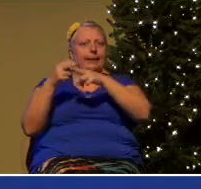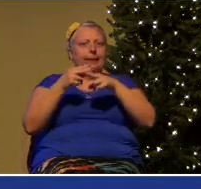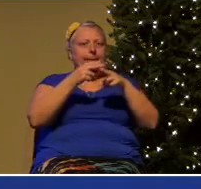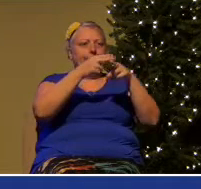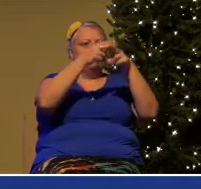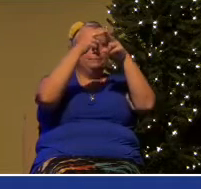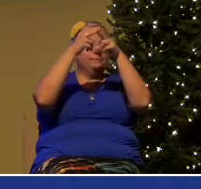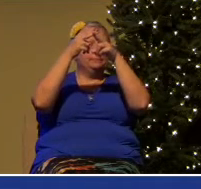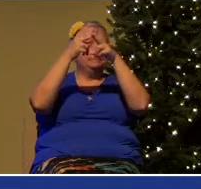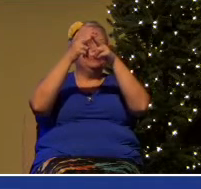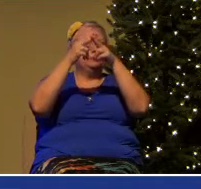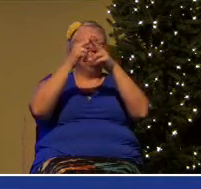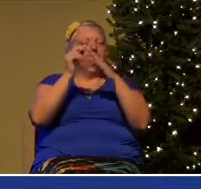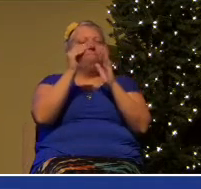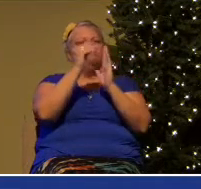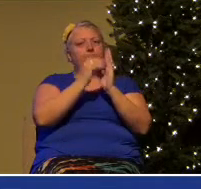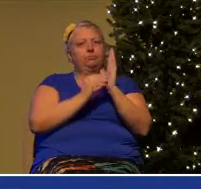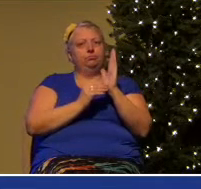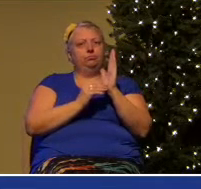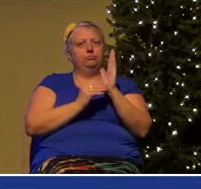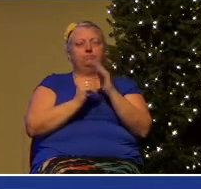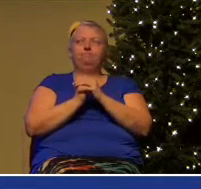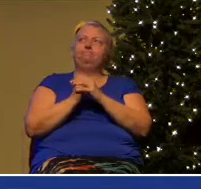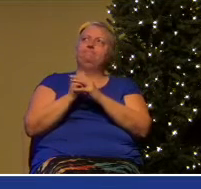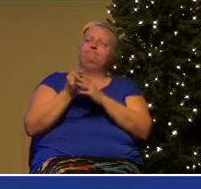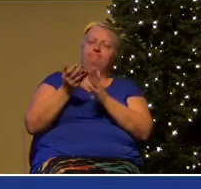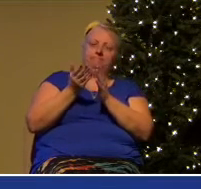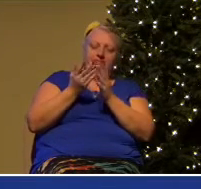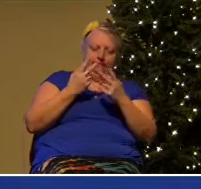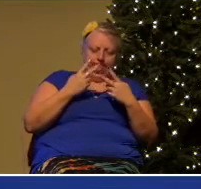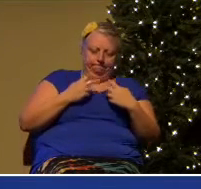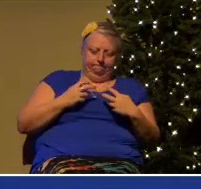then ask yourself and ask the Lord the question,